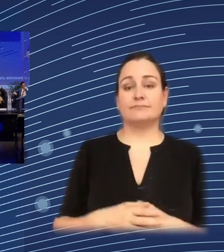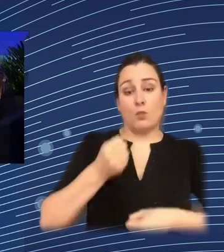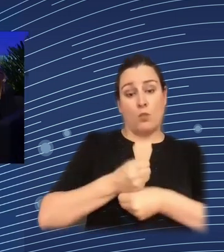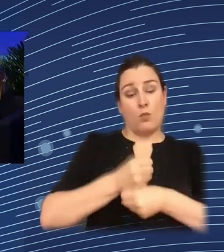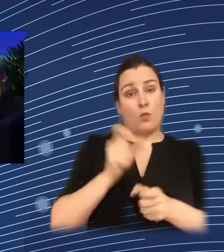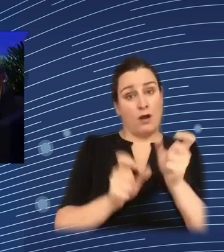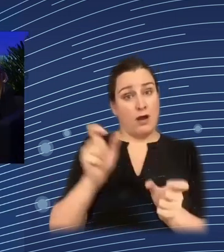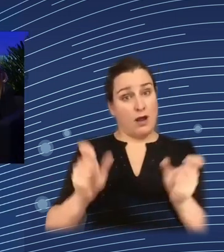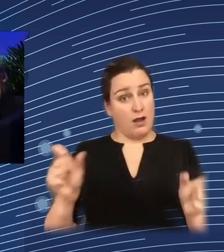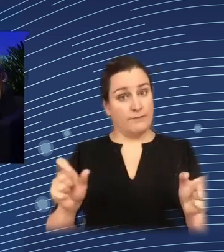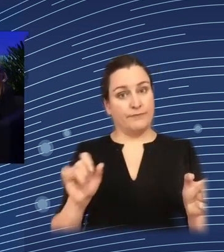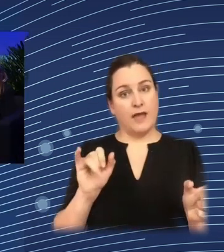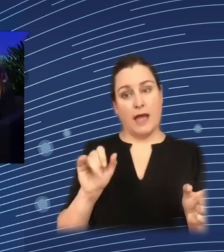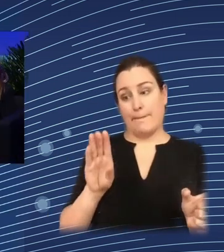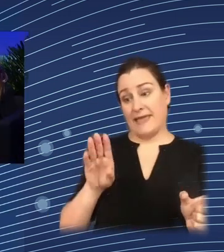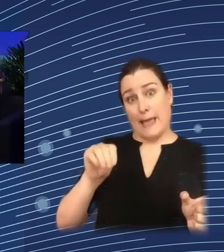IBM more difficult